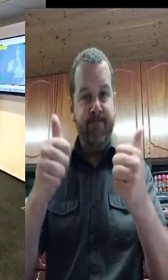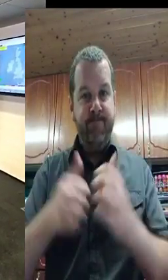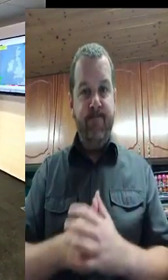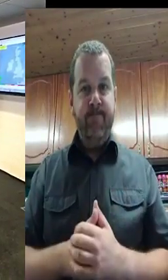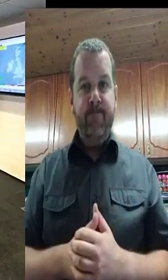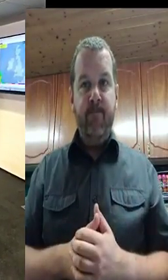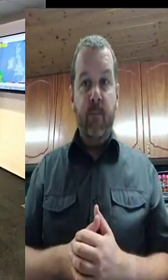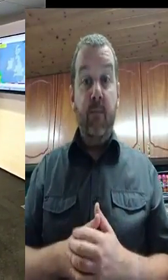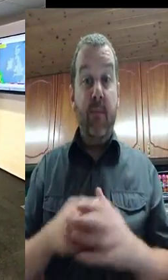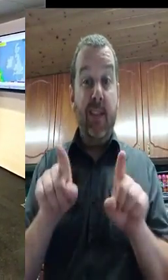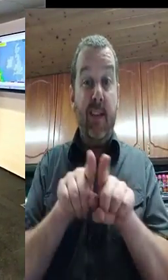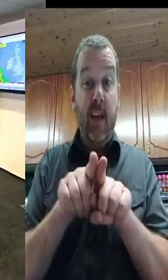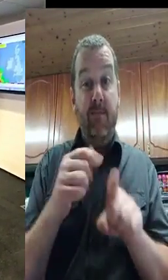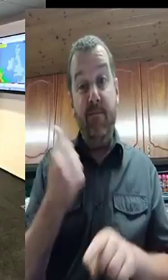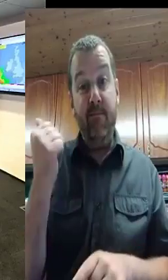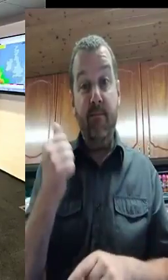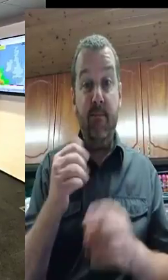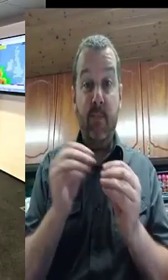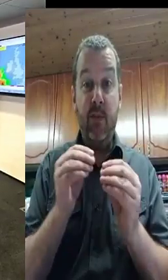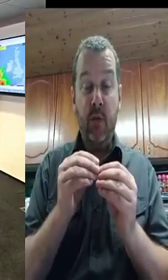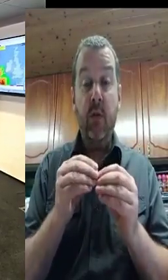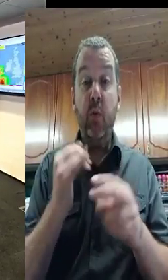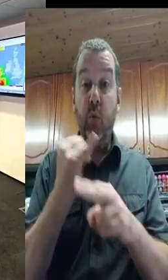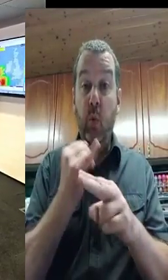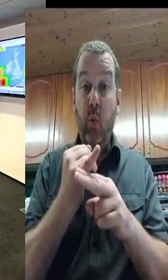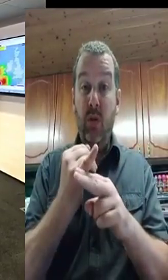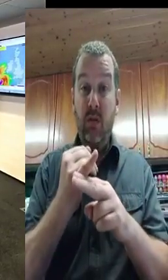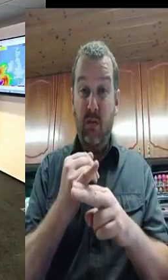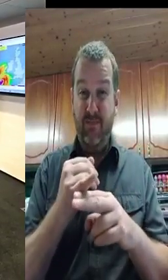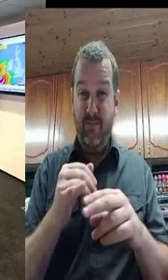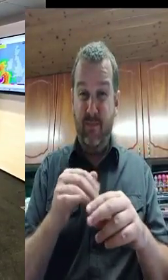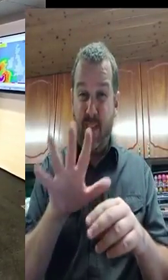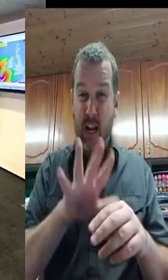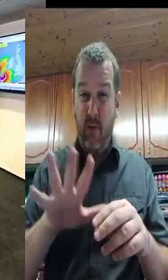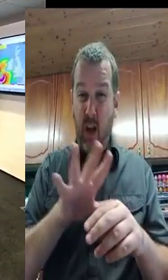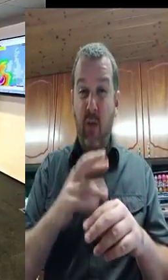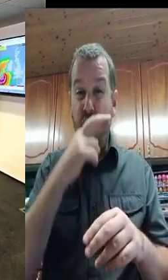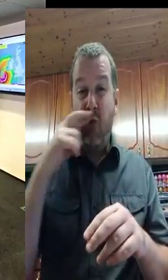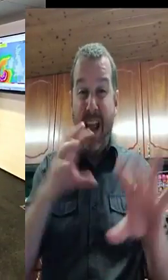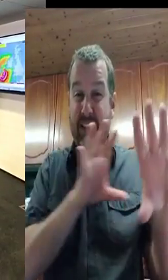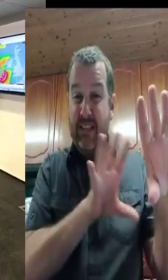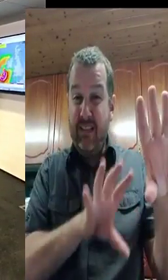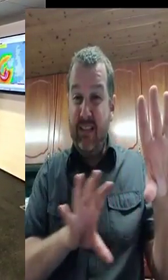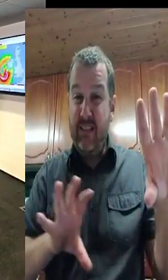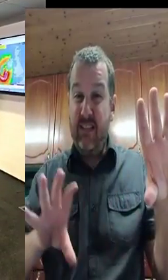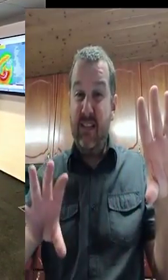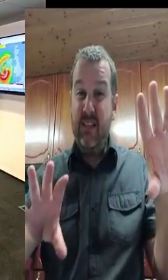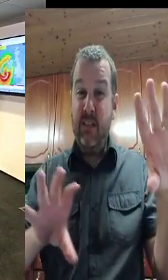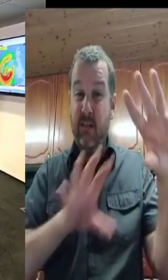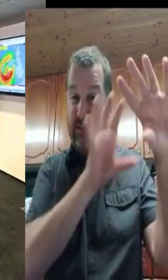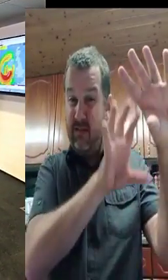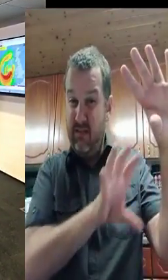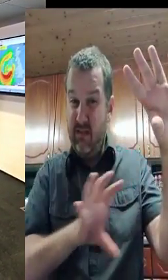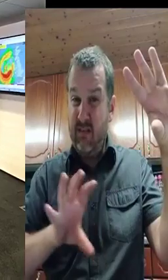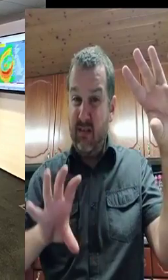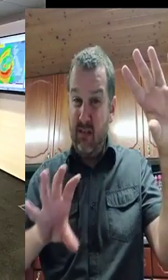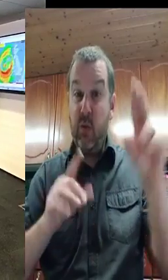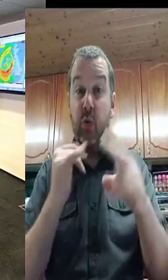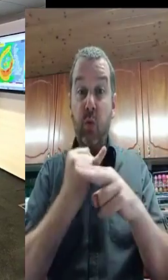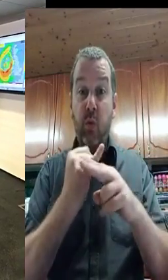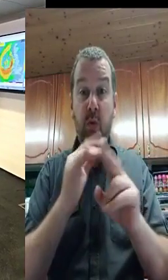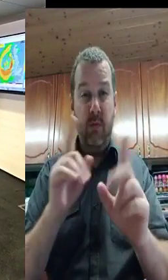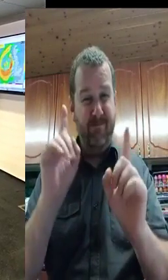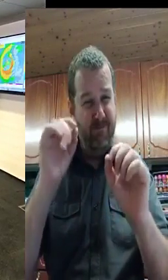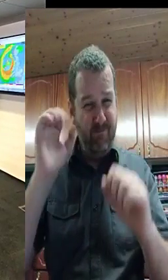information, I would suggest that people looking to travel reference the website, busairand.ie, or indeed the